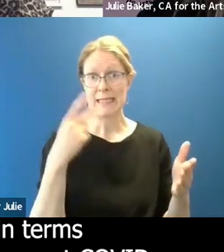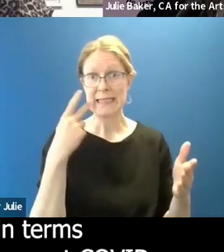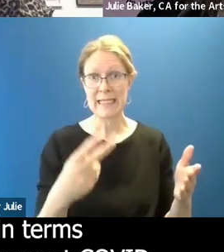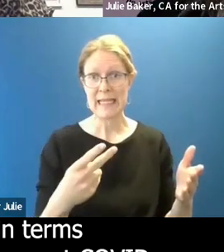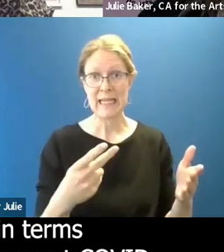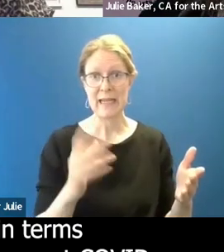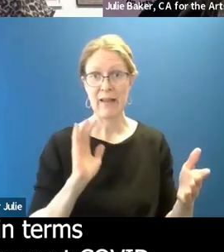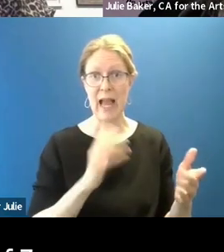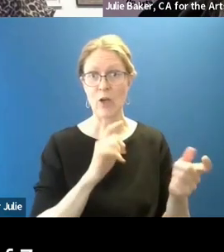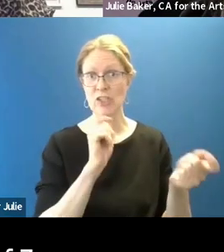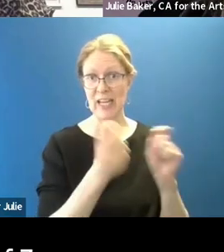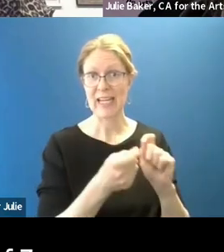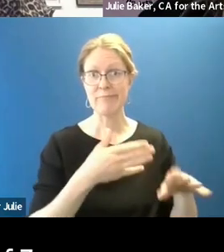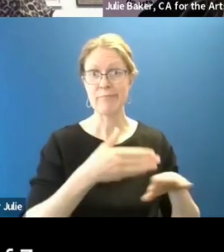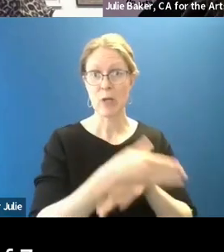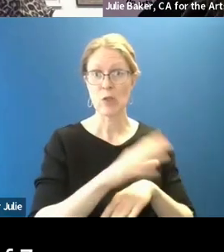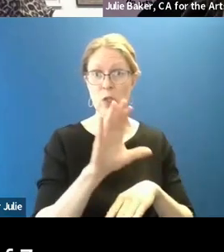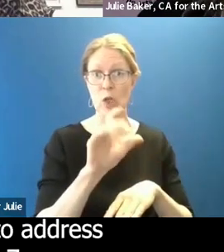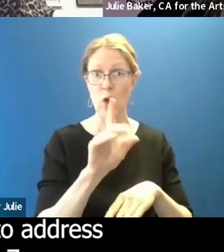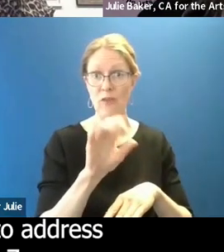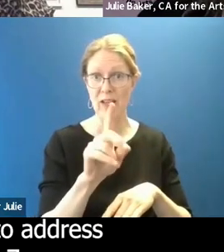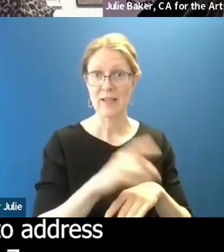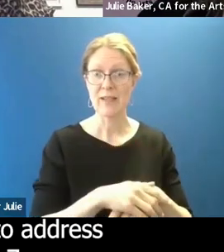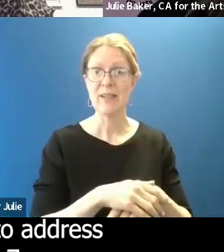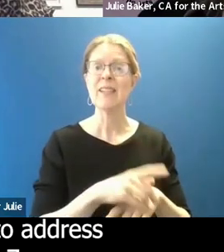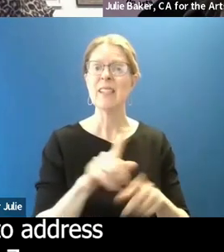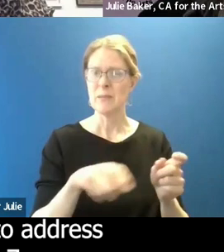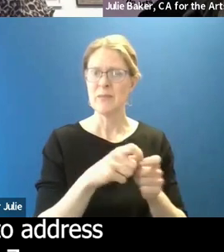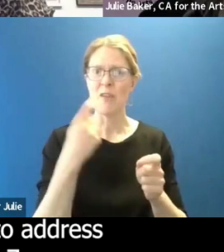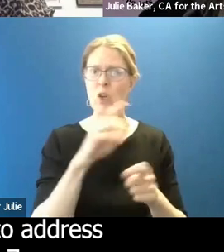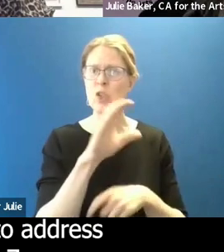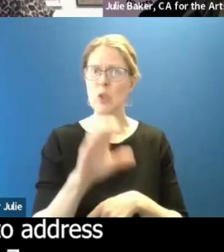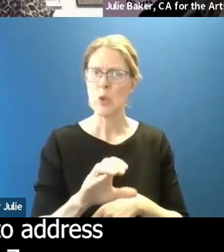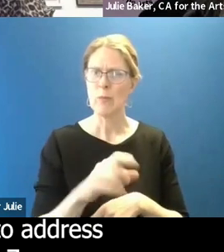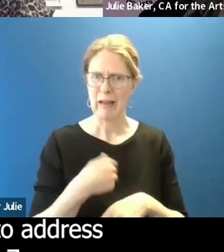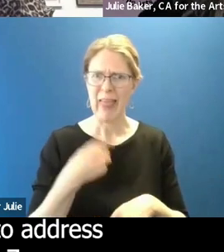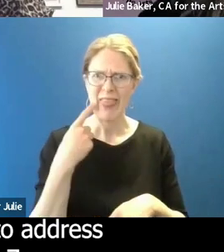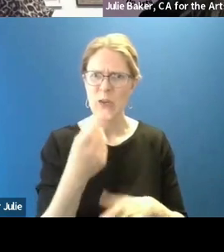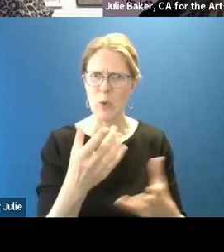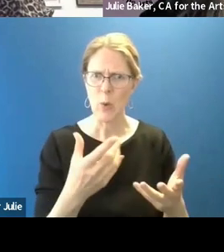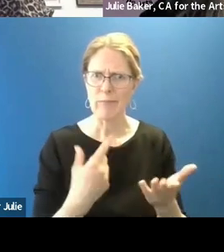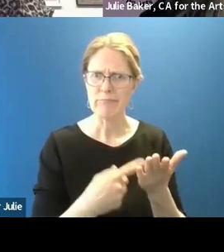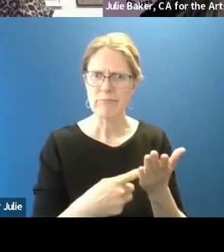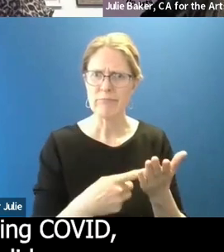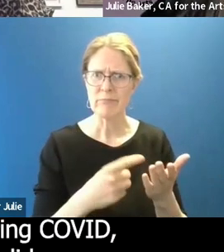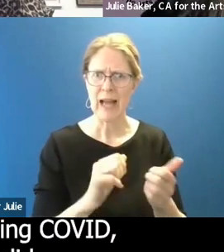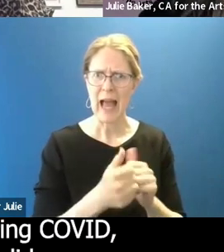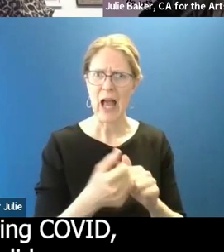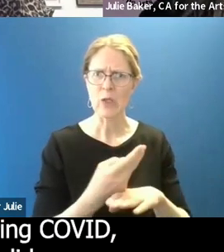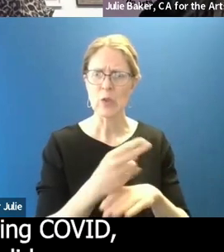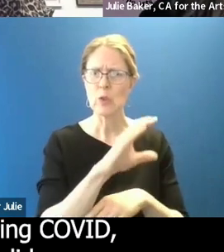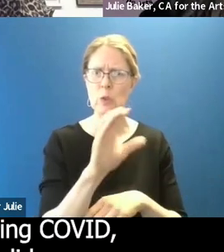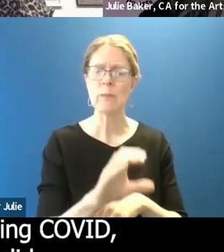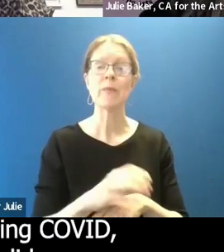change and evolve post COVID. But specifically in terms of Zoom, I think you wanted to, to address how we're working on Zoom. You know,